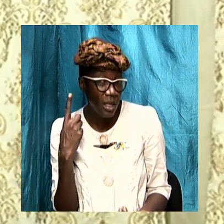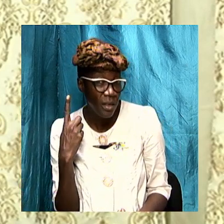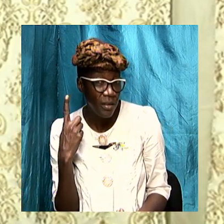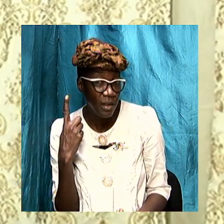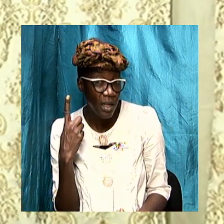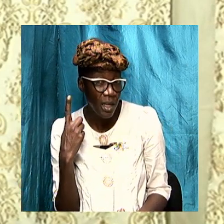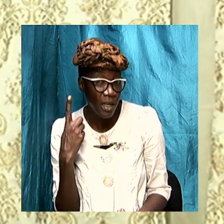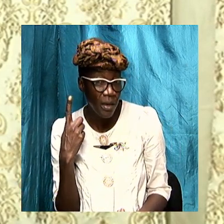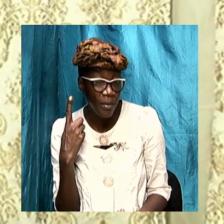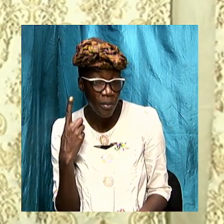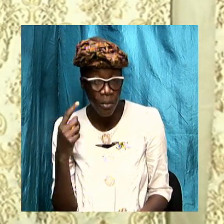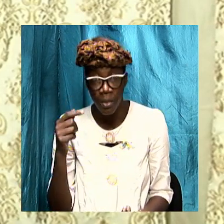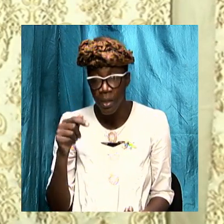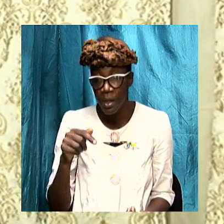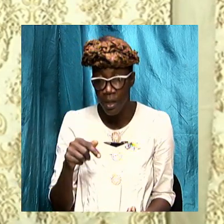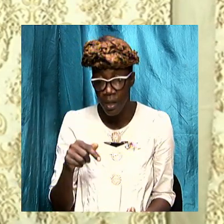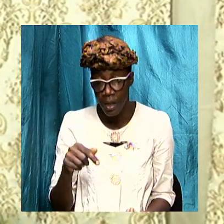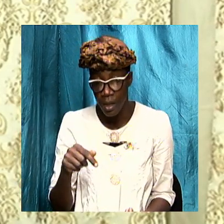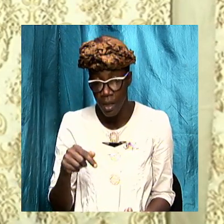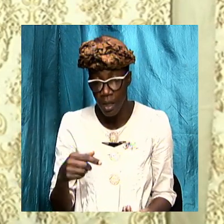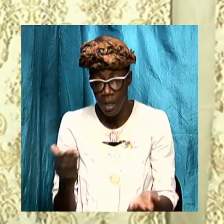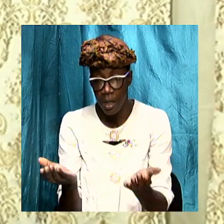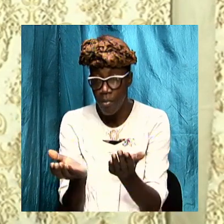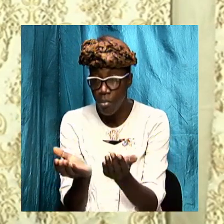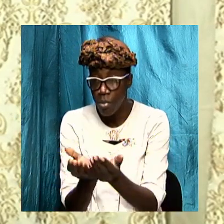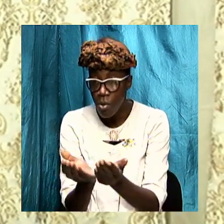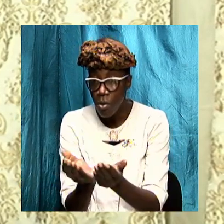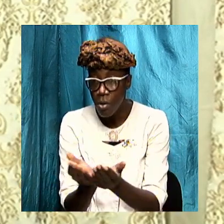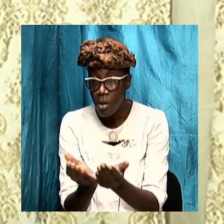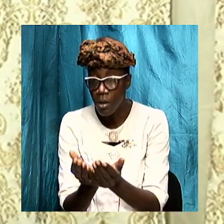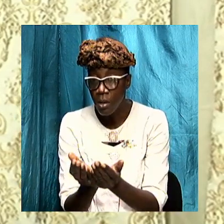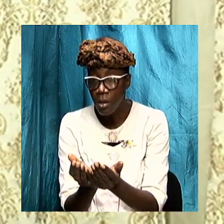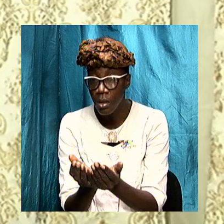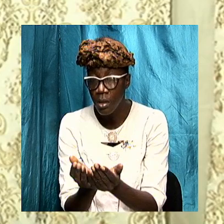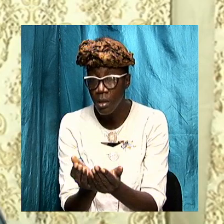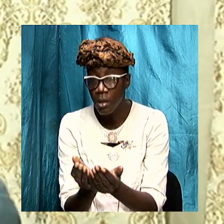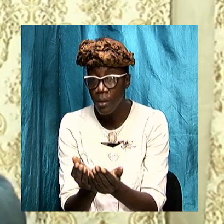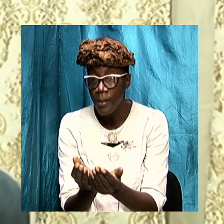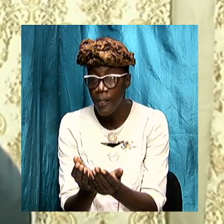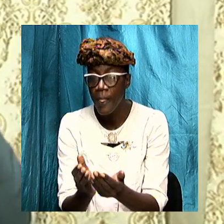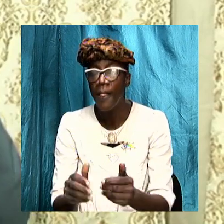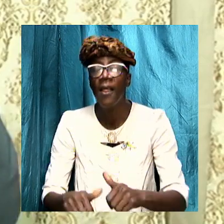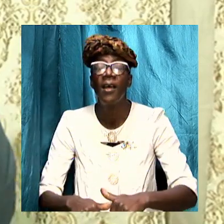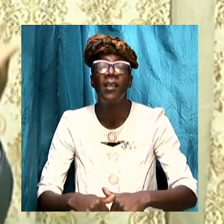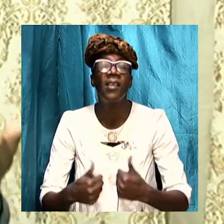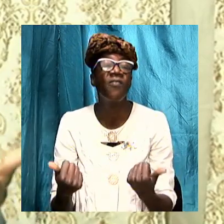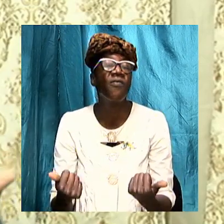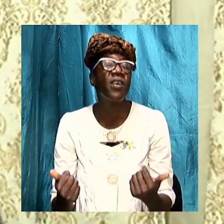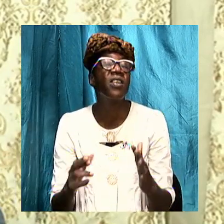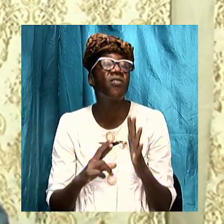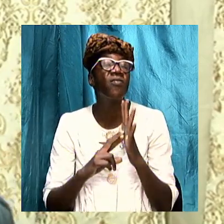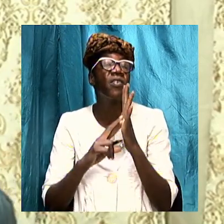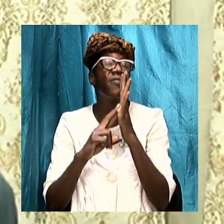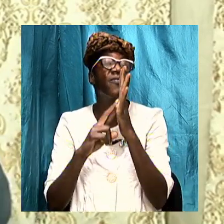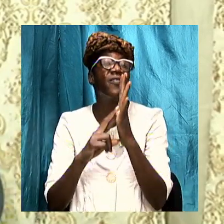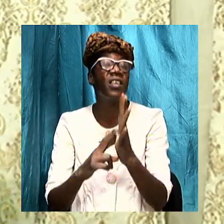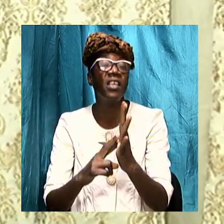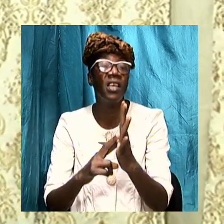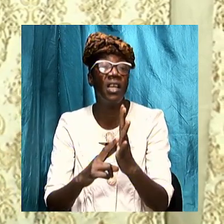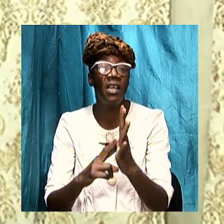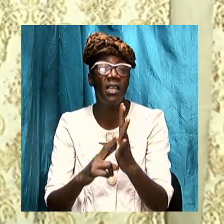people things and this book its intent separate and apart from revealing or